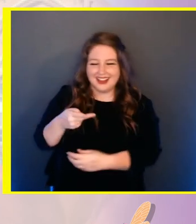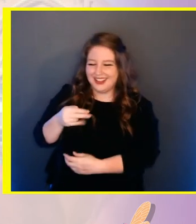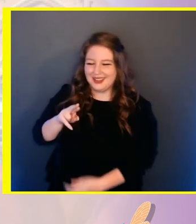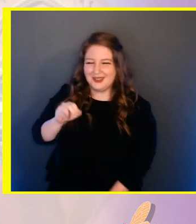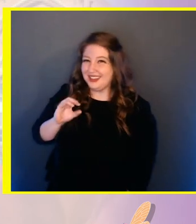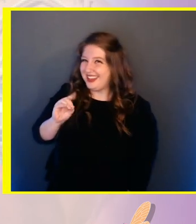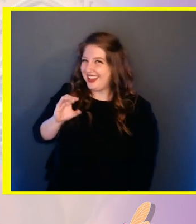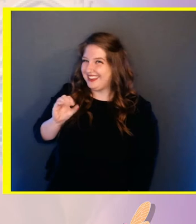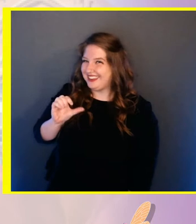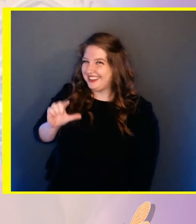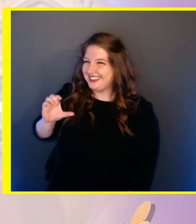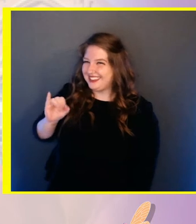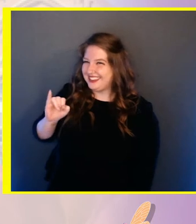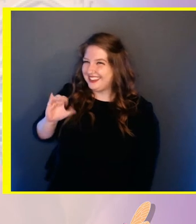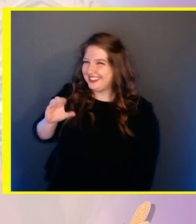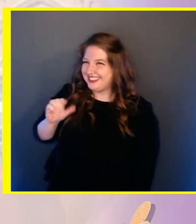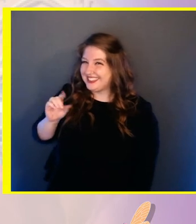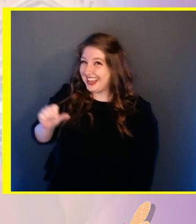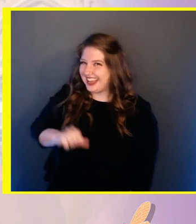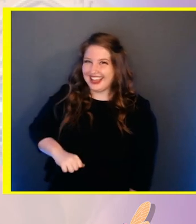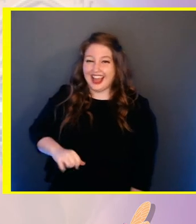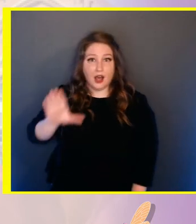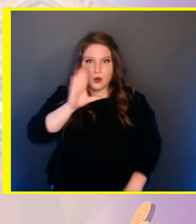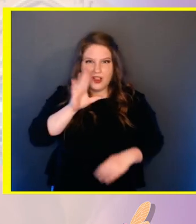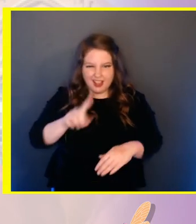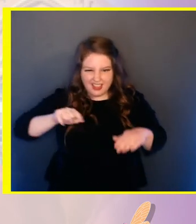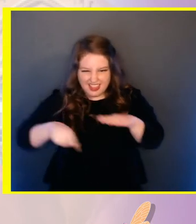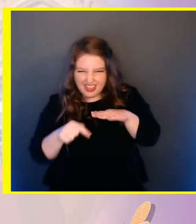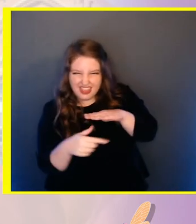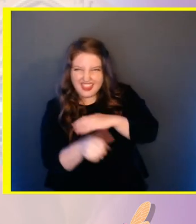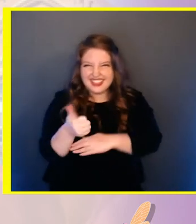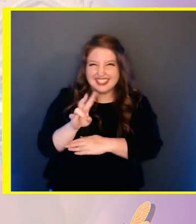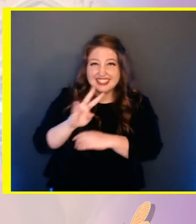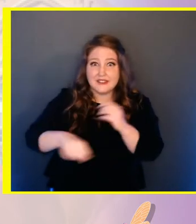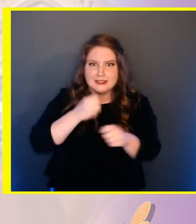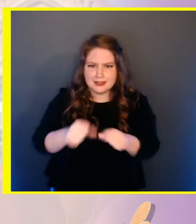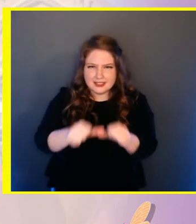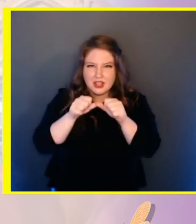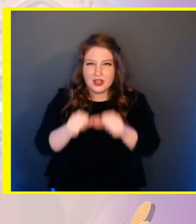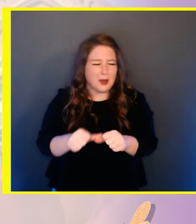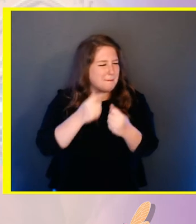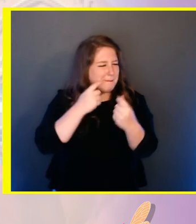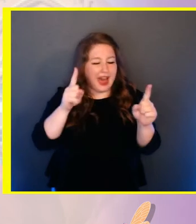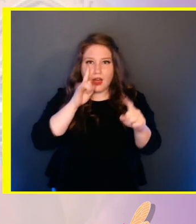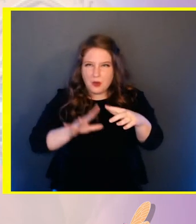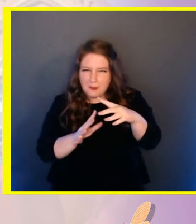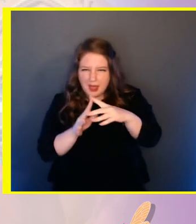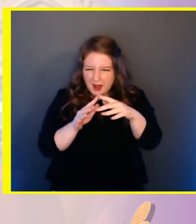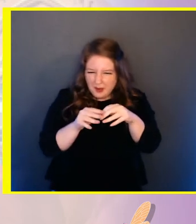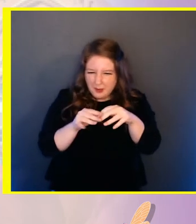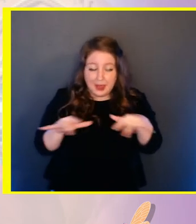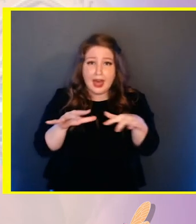Periodical cicadas are bugs of history. They live underground for nearly 17 years before they